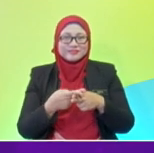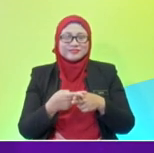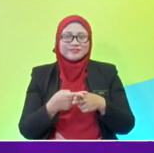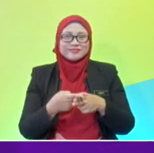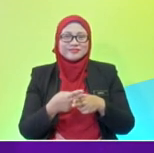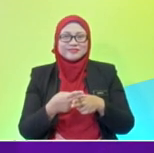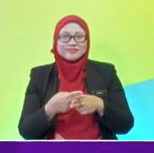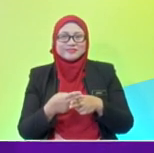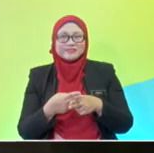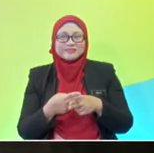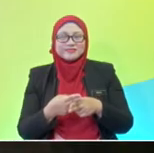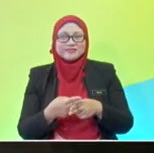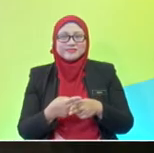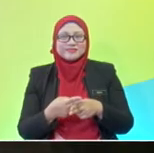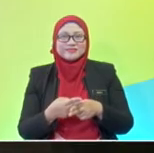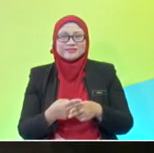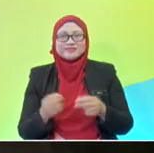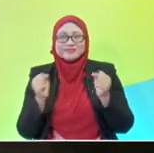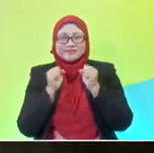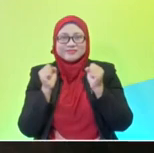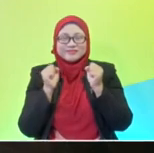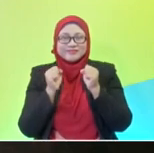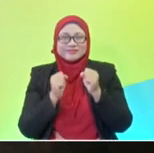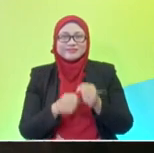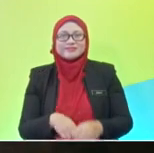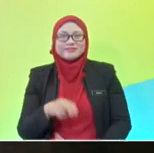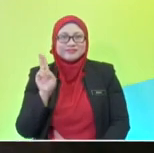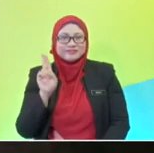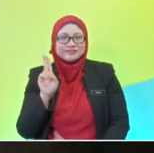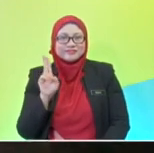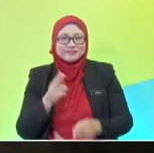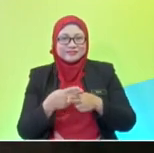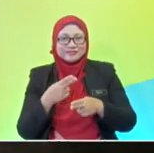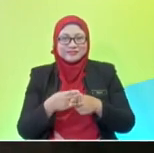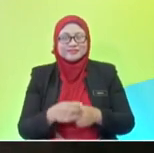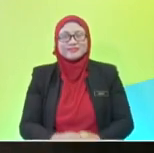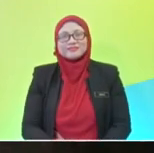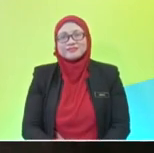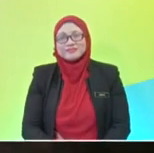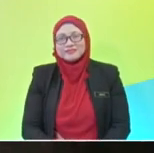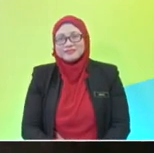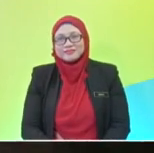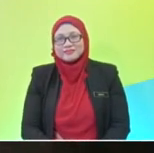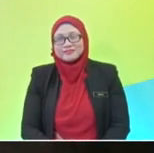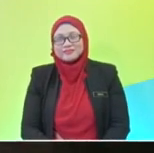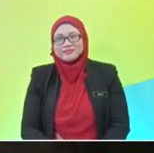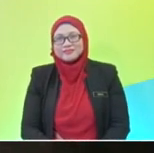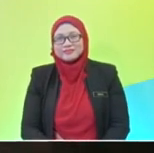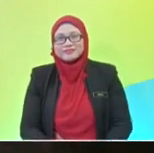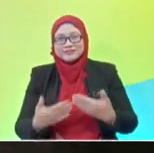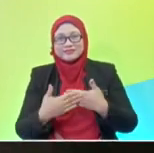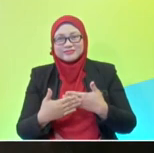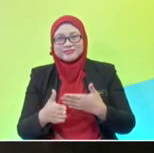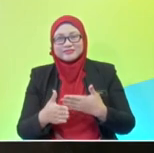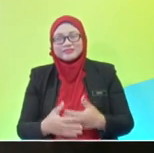good. Coldest. Okay. Coldest. Exactly. Next, teacher. Okay, next. Here we